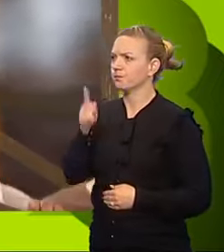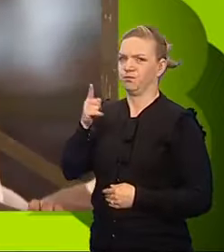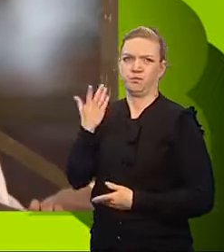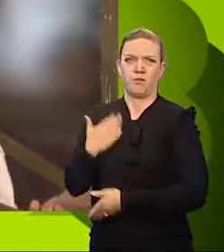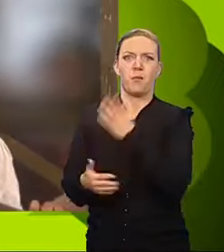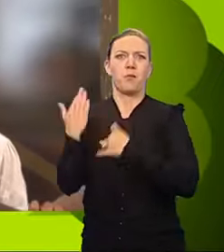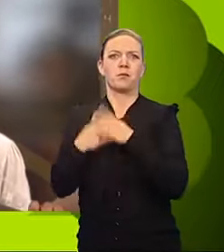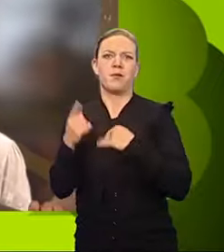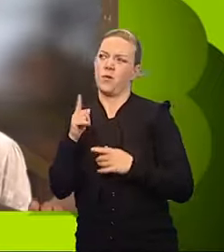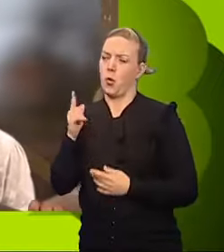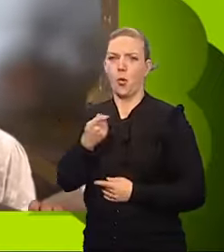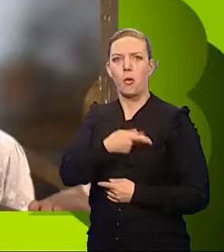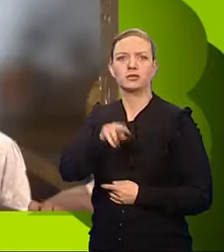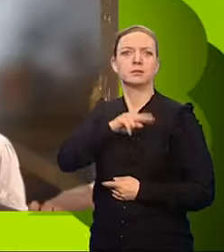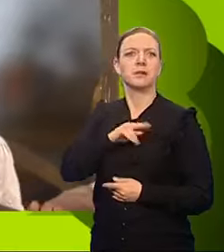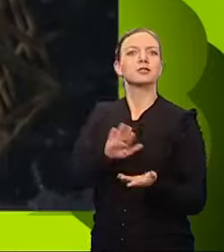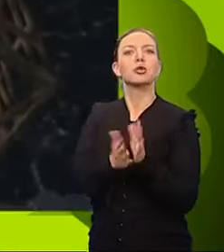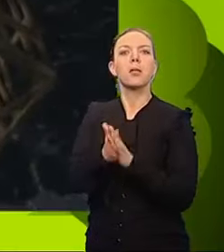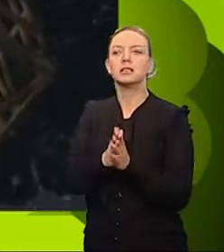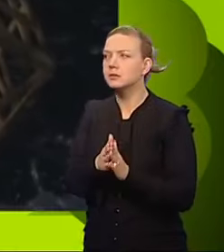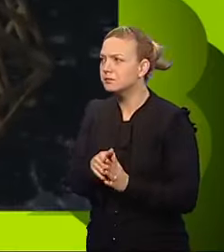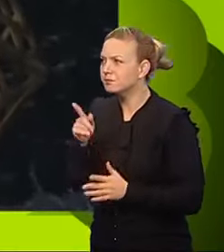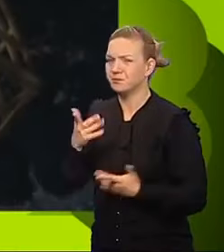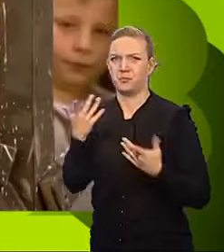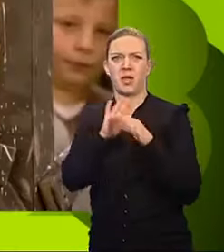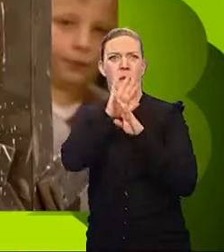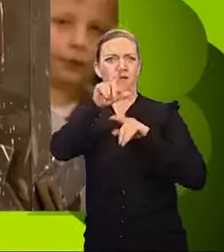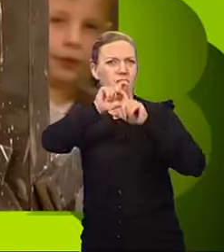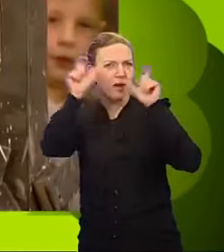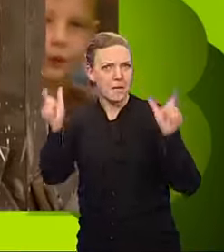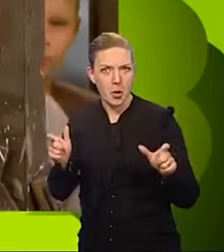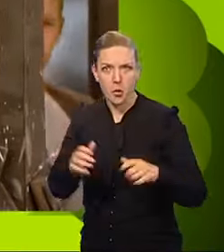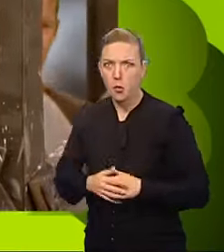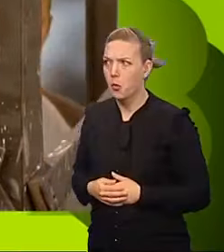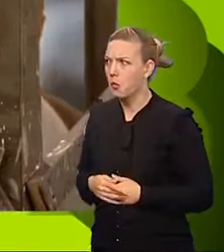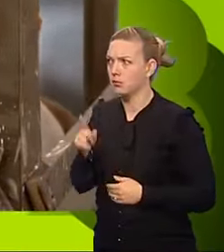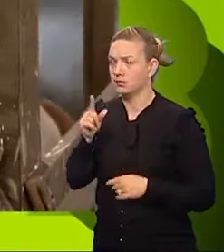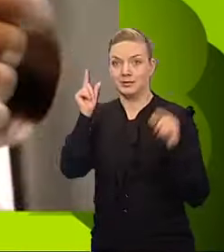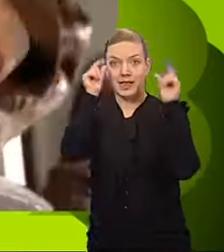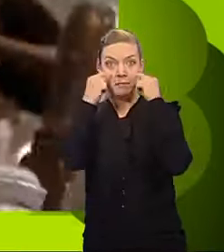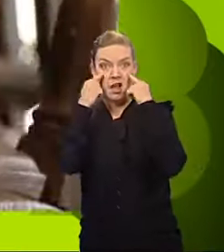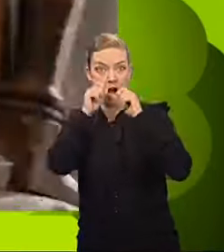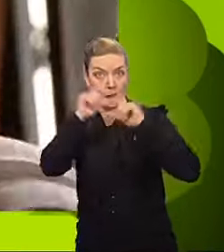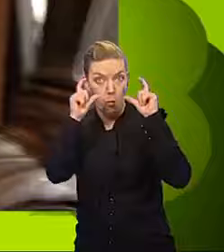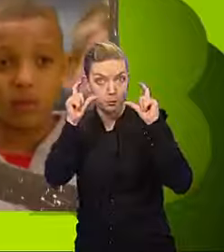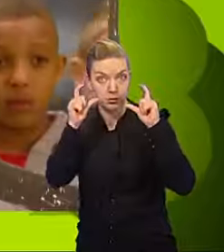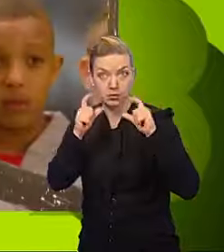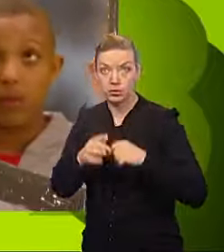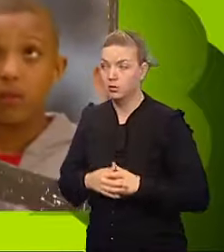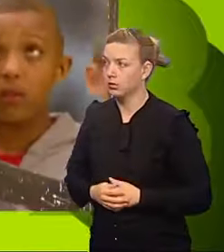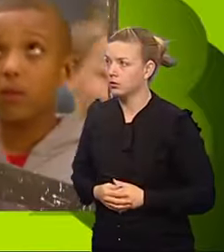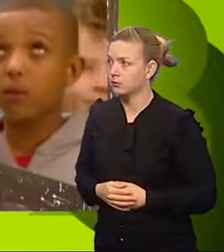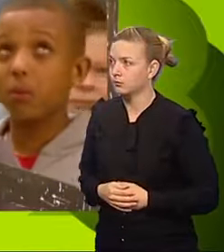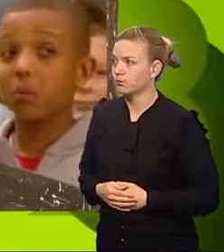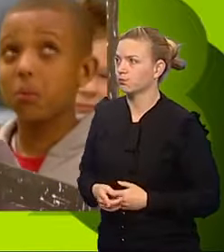Brianna is somewhere over the rainbow. Elliot sleeps with his eyes open. That's